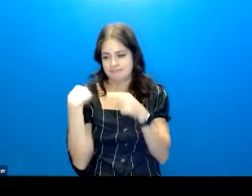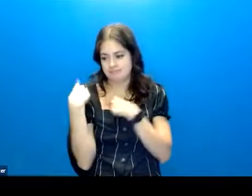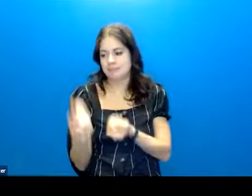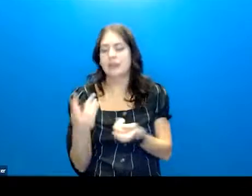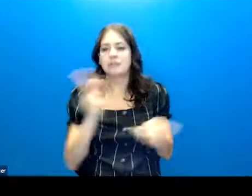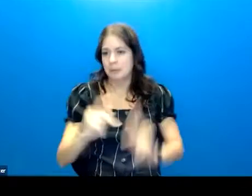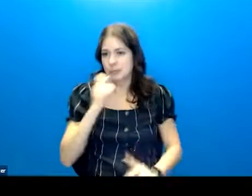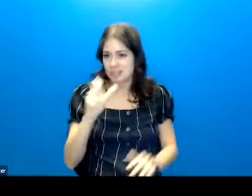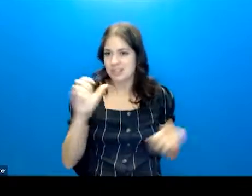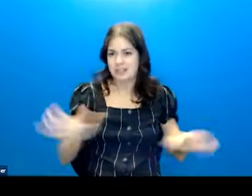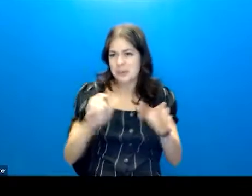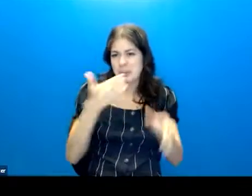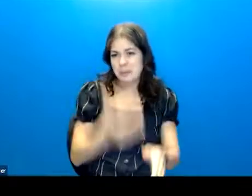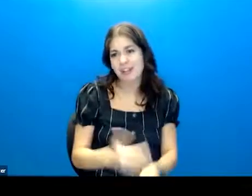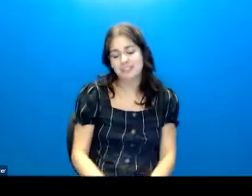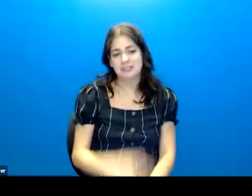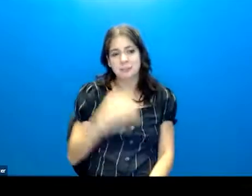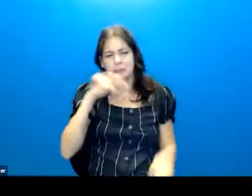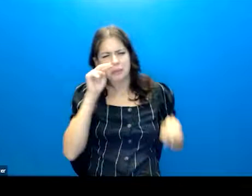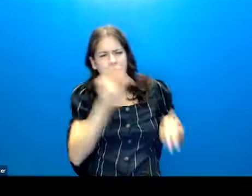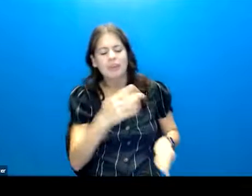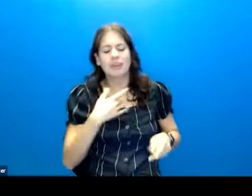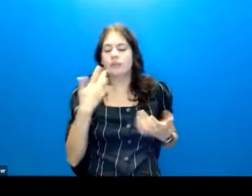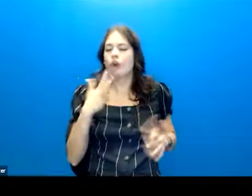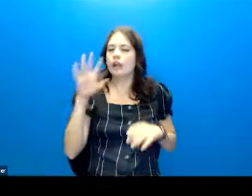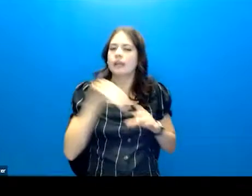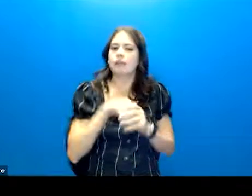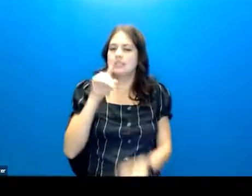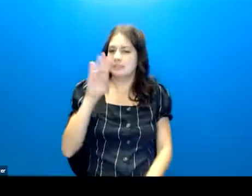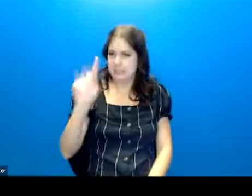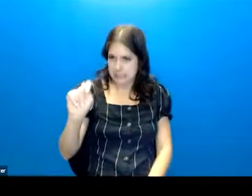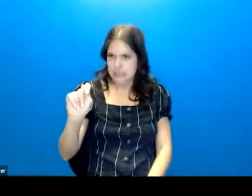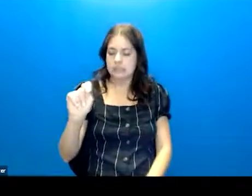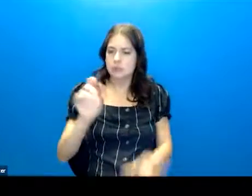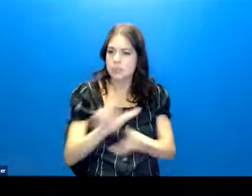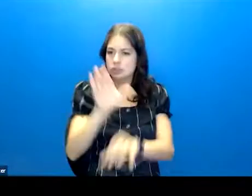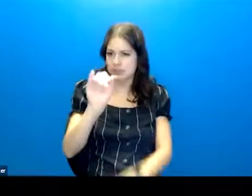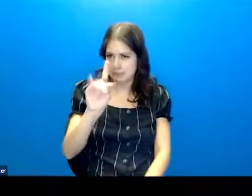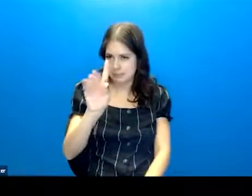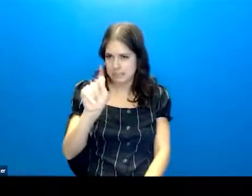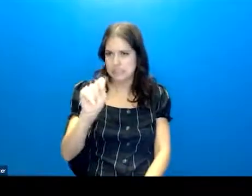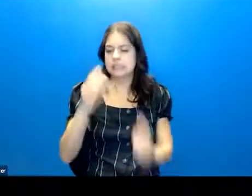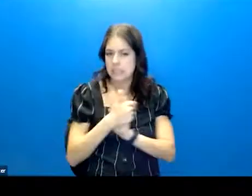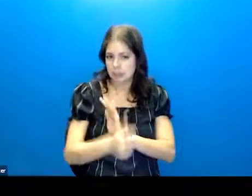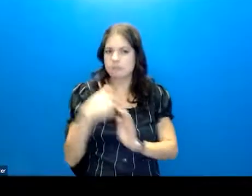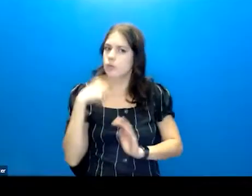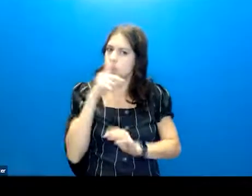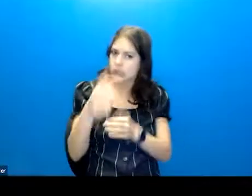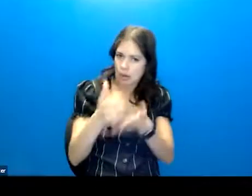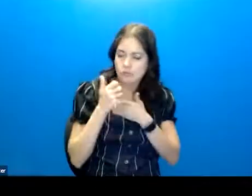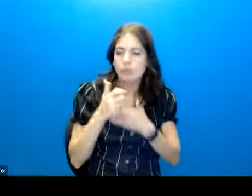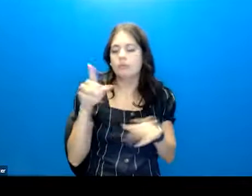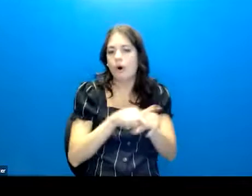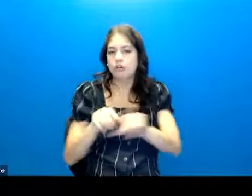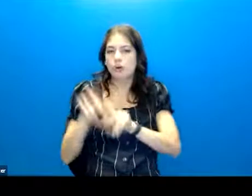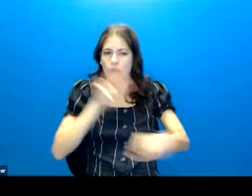aren't doing well. And we've been looking. We've already integrated DBT. We already do DBT skills. Super helpful. We're